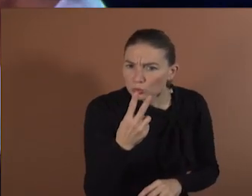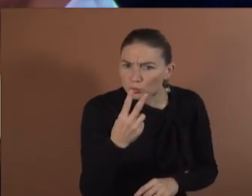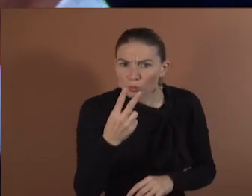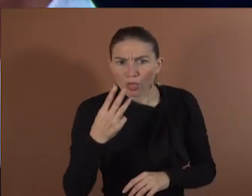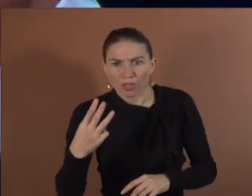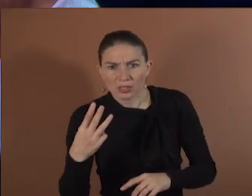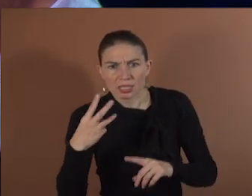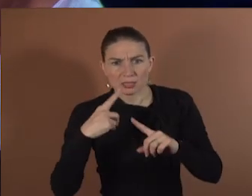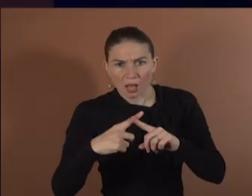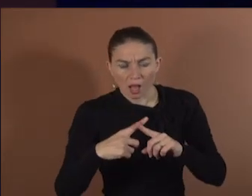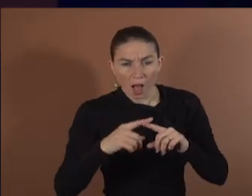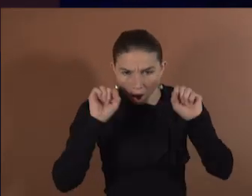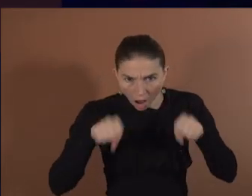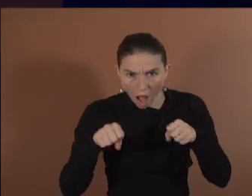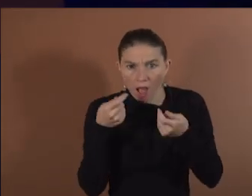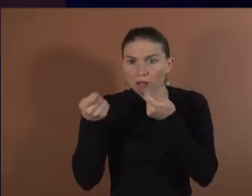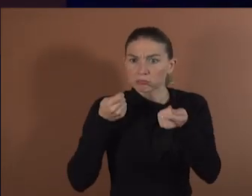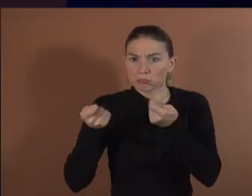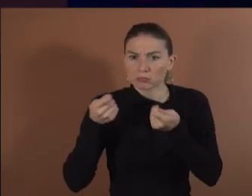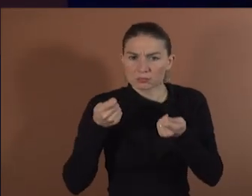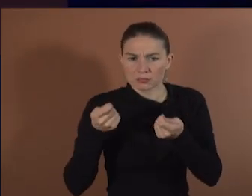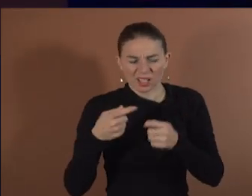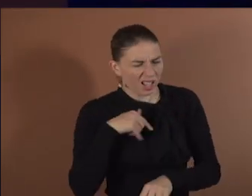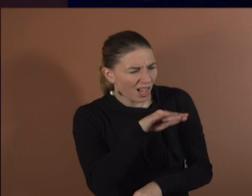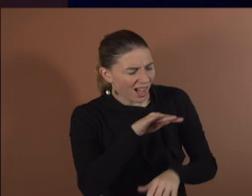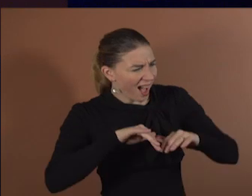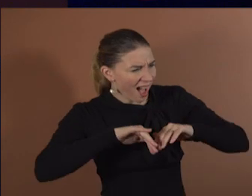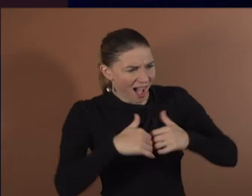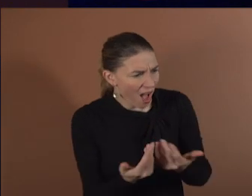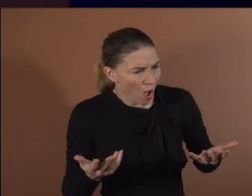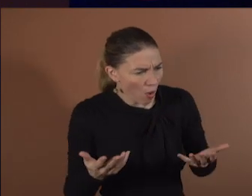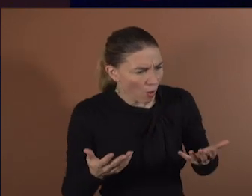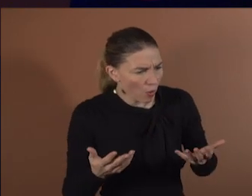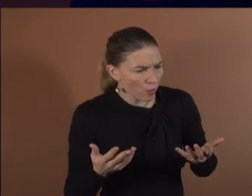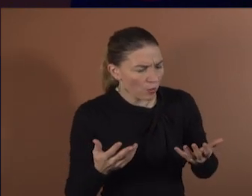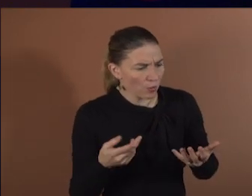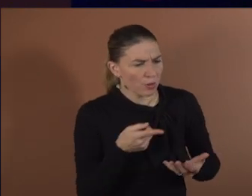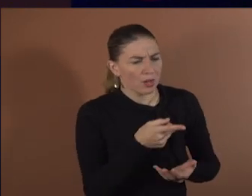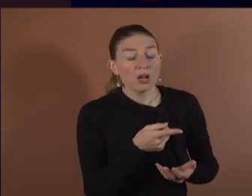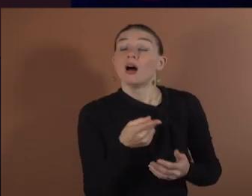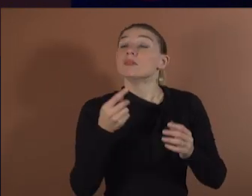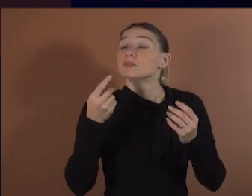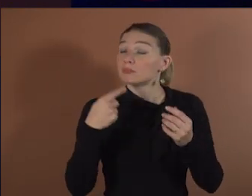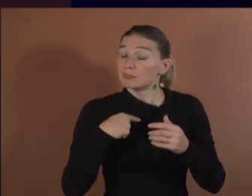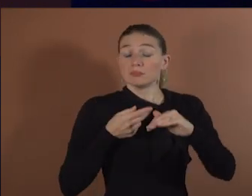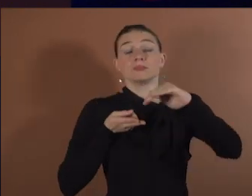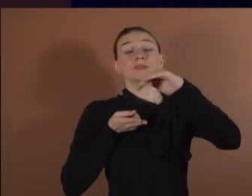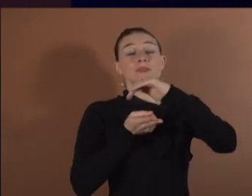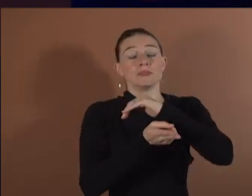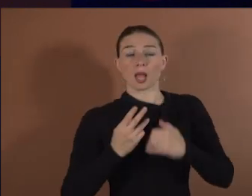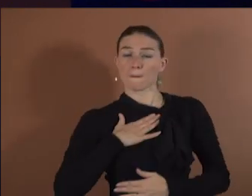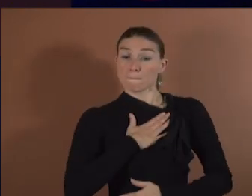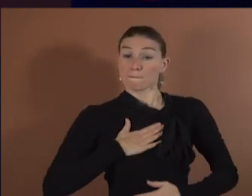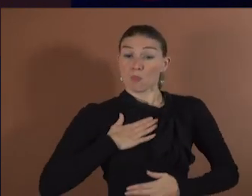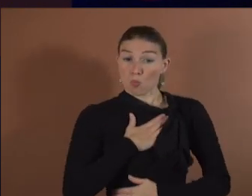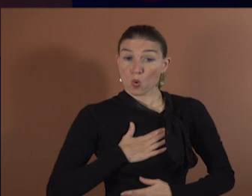we learned more and more to use, for example, emotional memories to go in and out of emotional states at will, and this thing goes